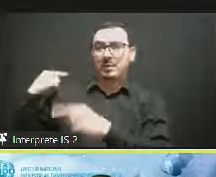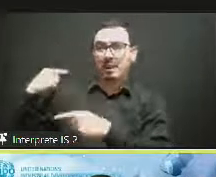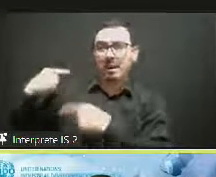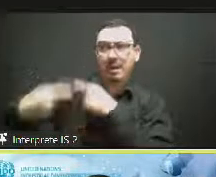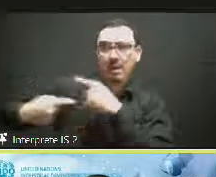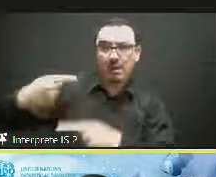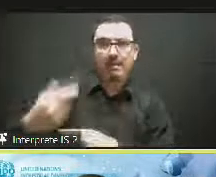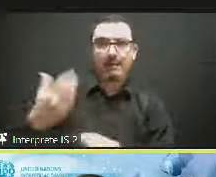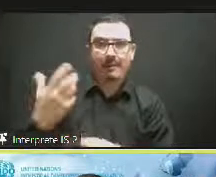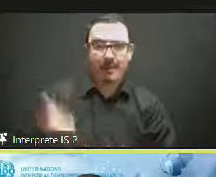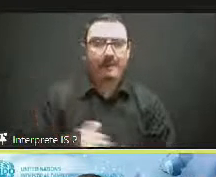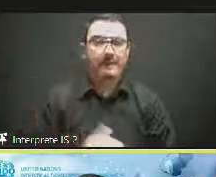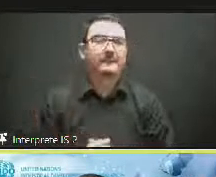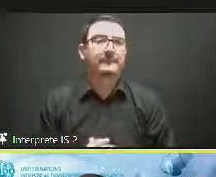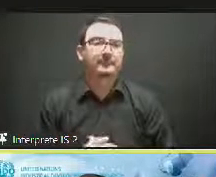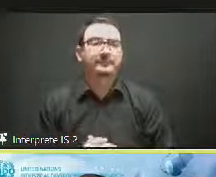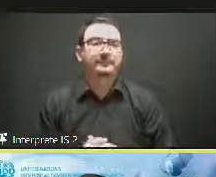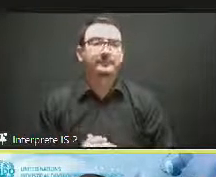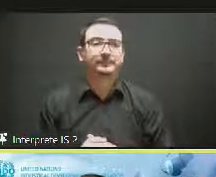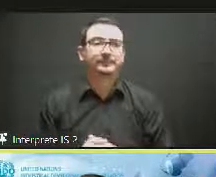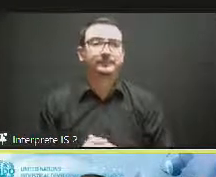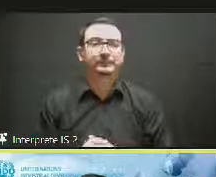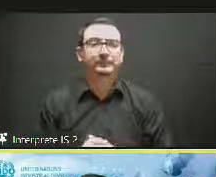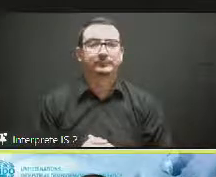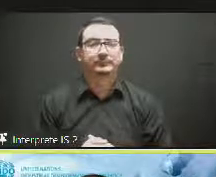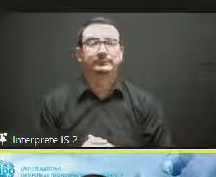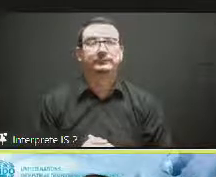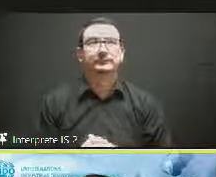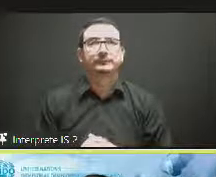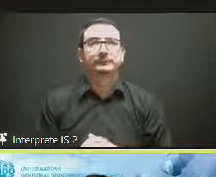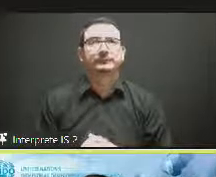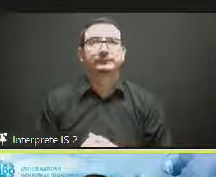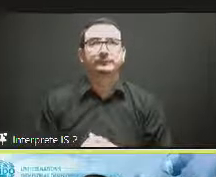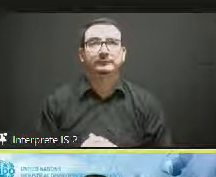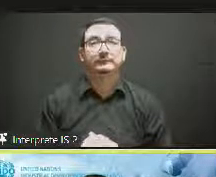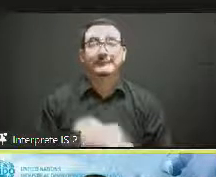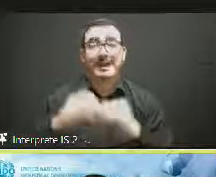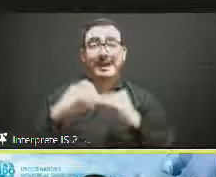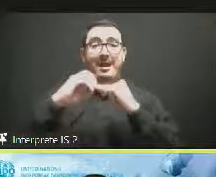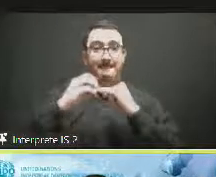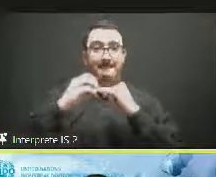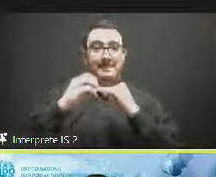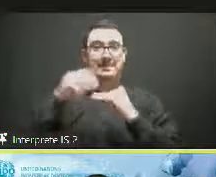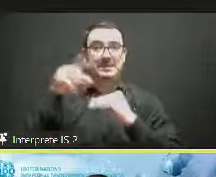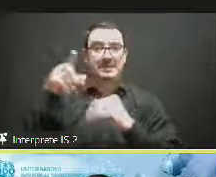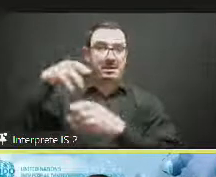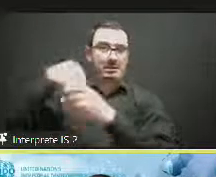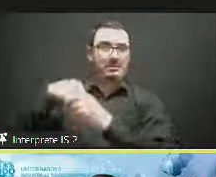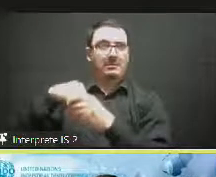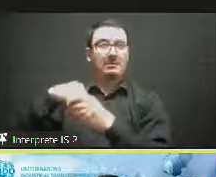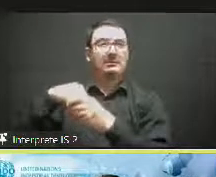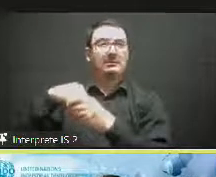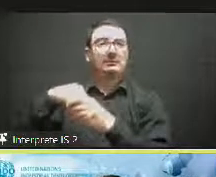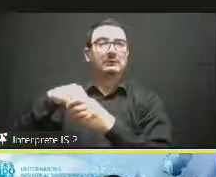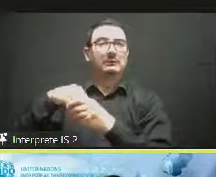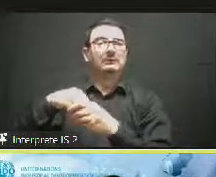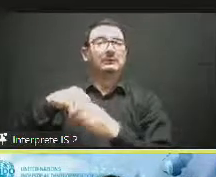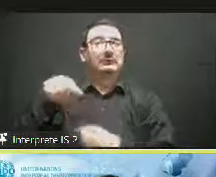The other case is from Armenia, and this one is for the textile sector. And